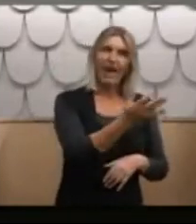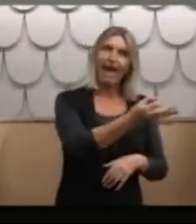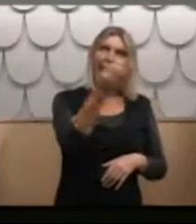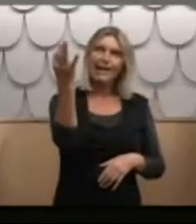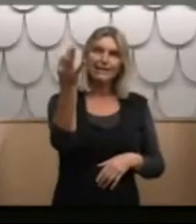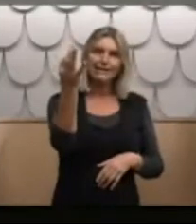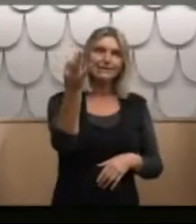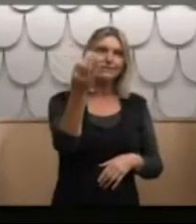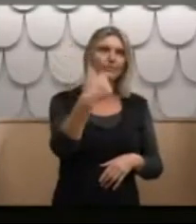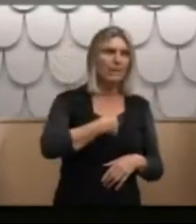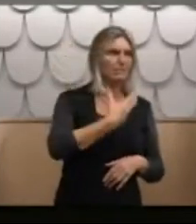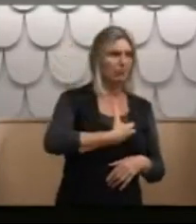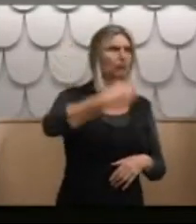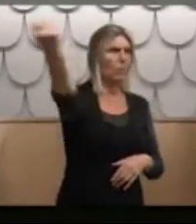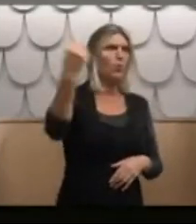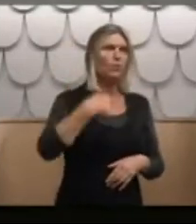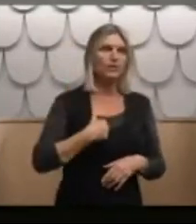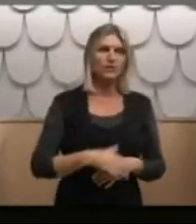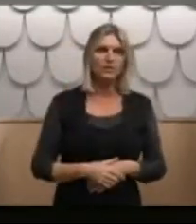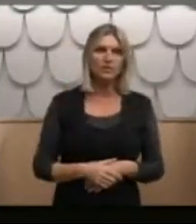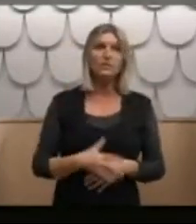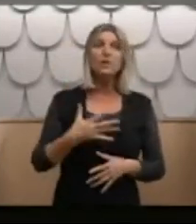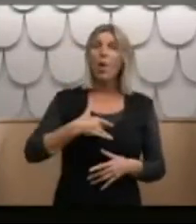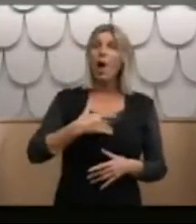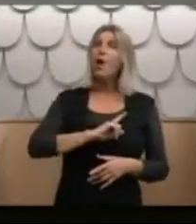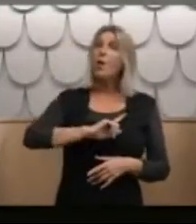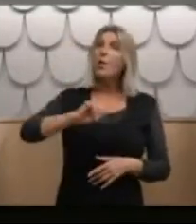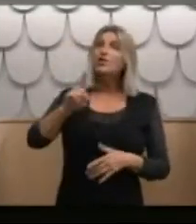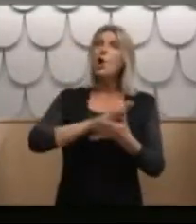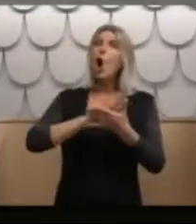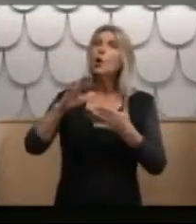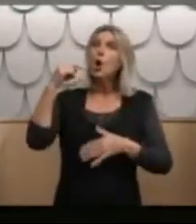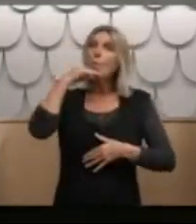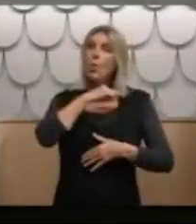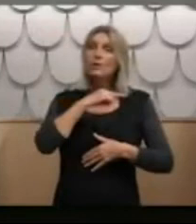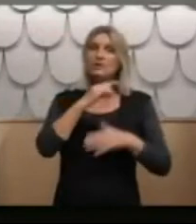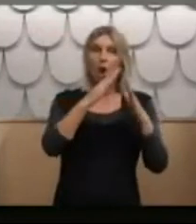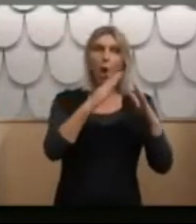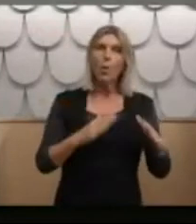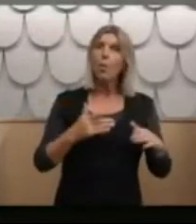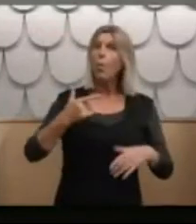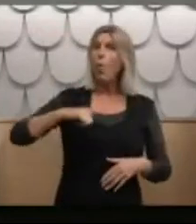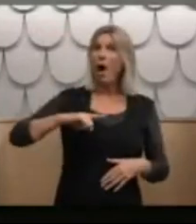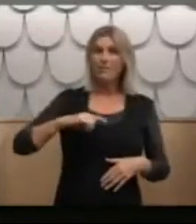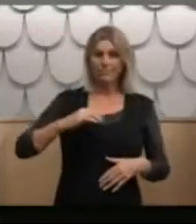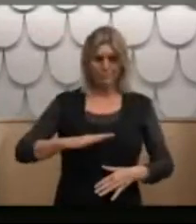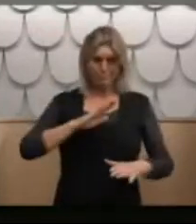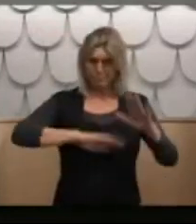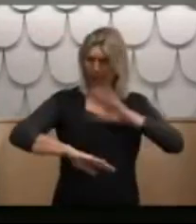I was sent to Hokio Beach Boys' Home. I think I was sent there because my behaviour had still not improved.